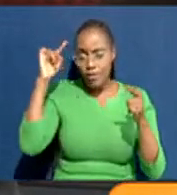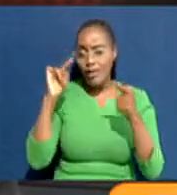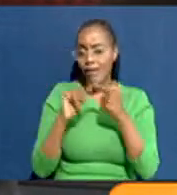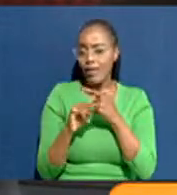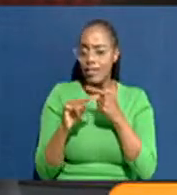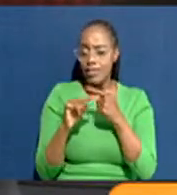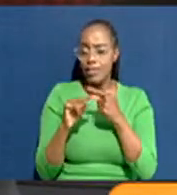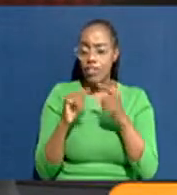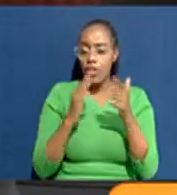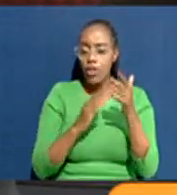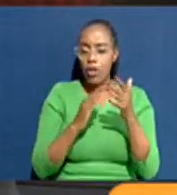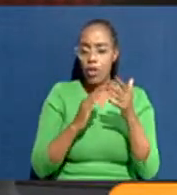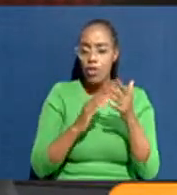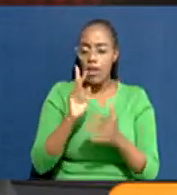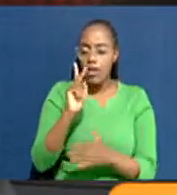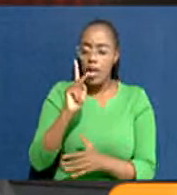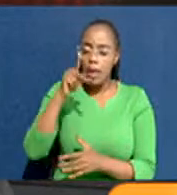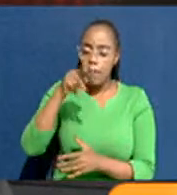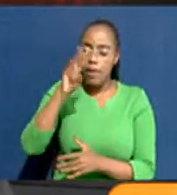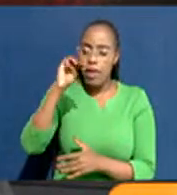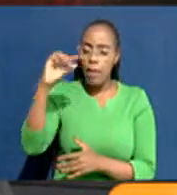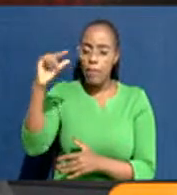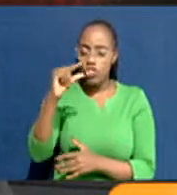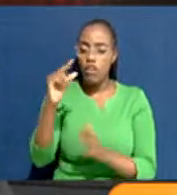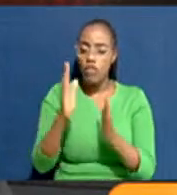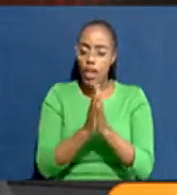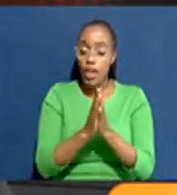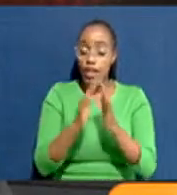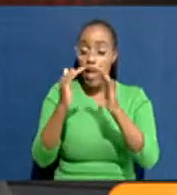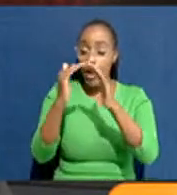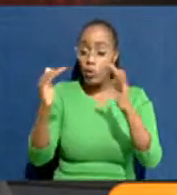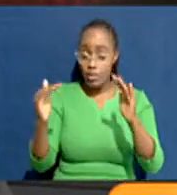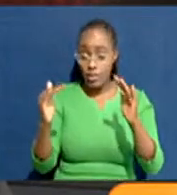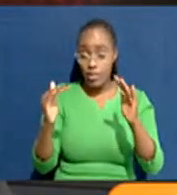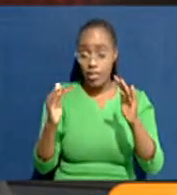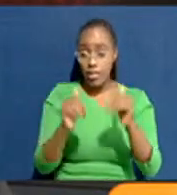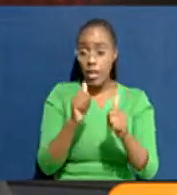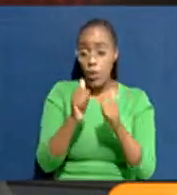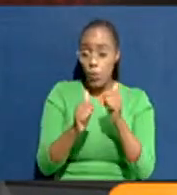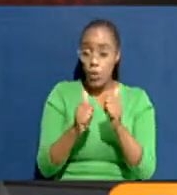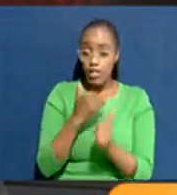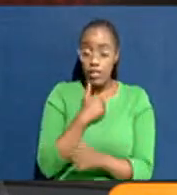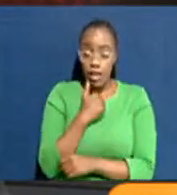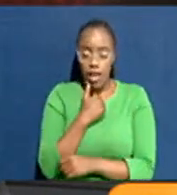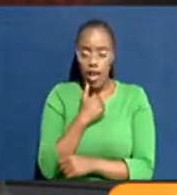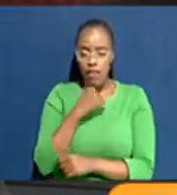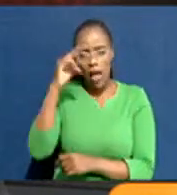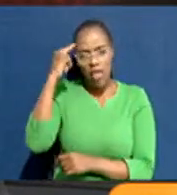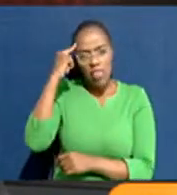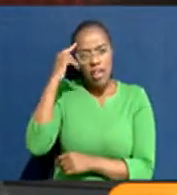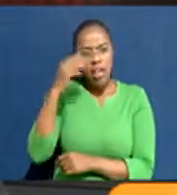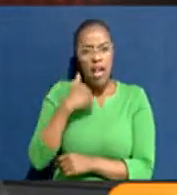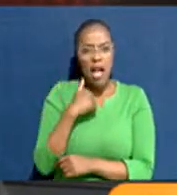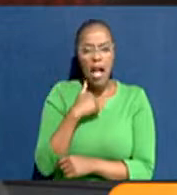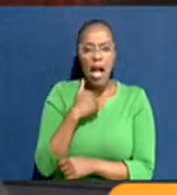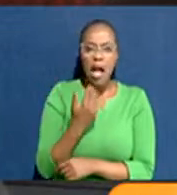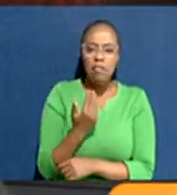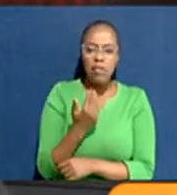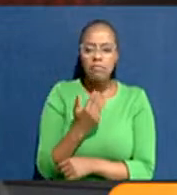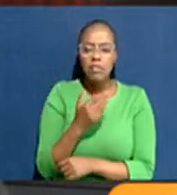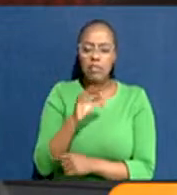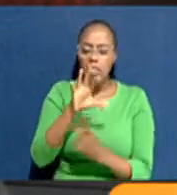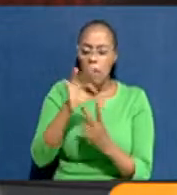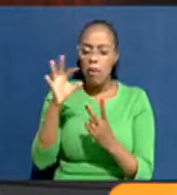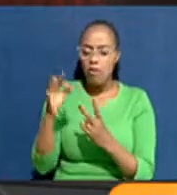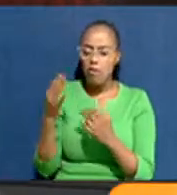KPMG. And housing was actually, I think, number nine in terms of priorities of